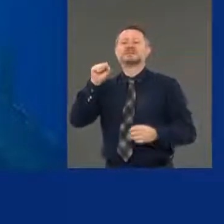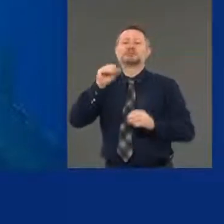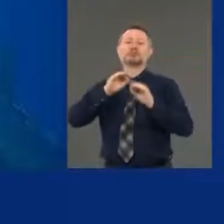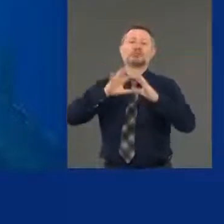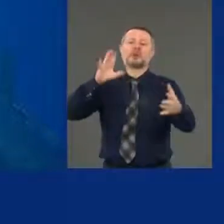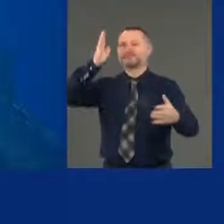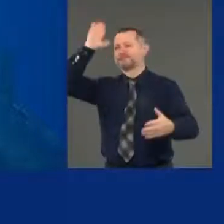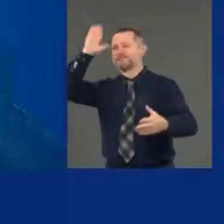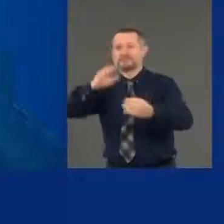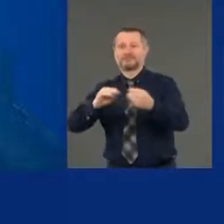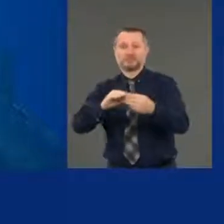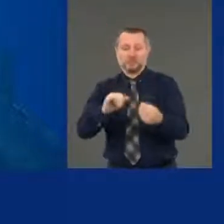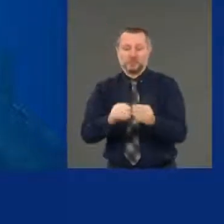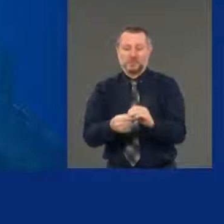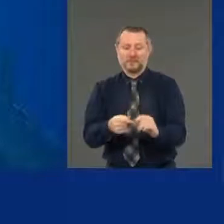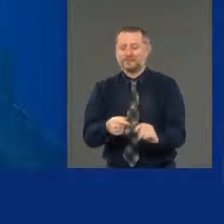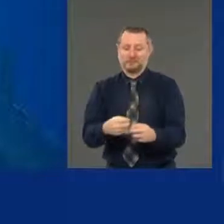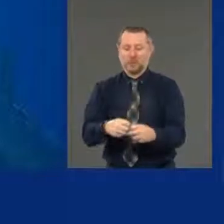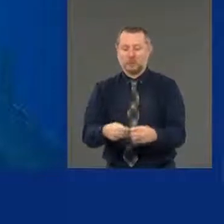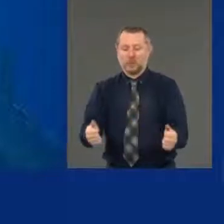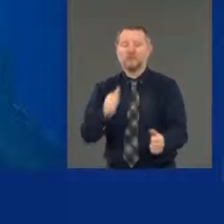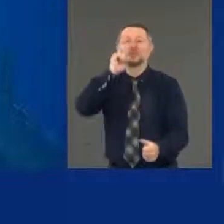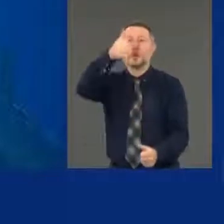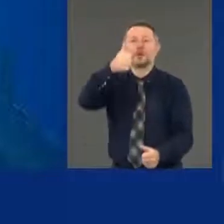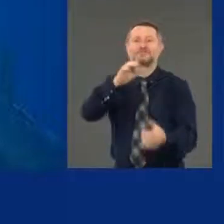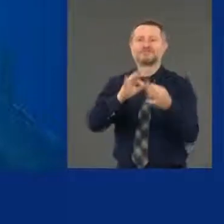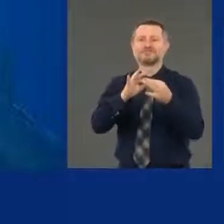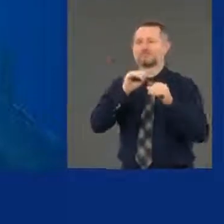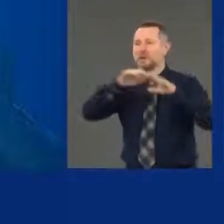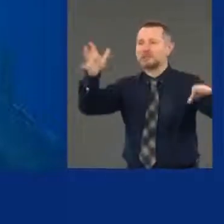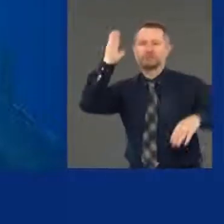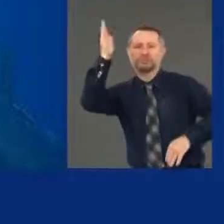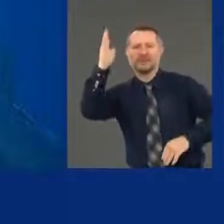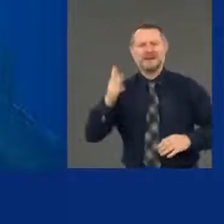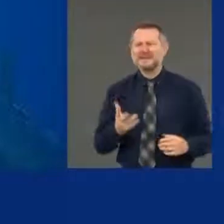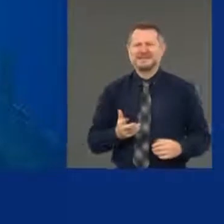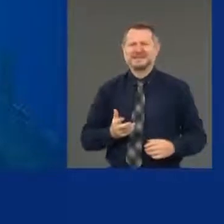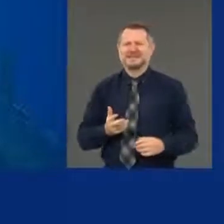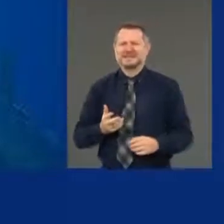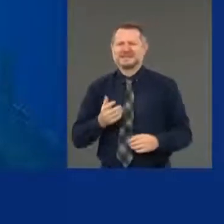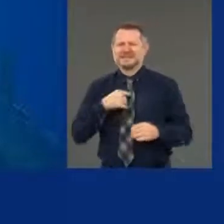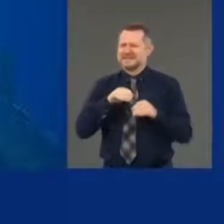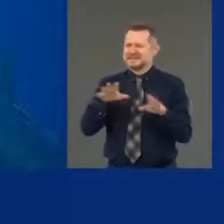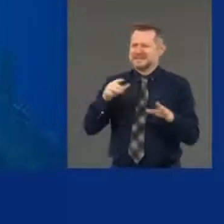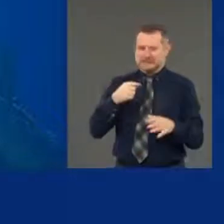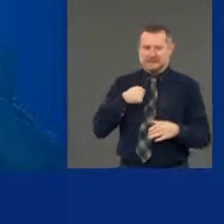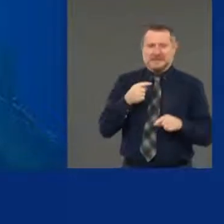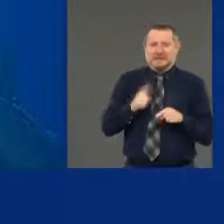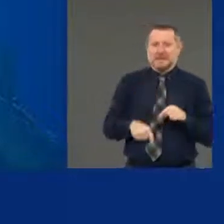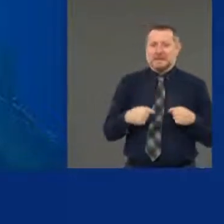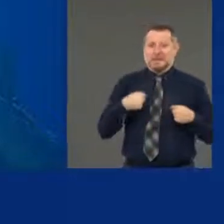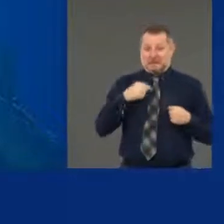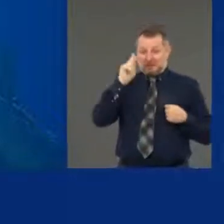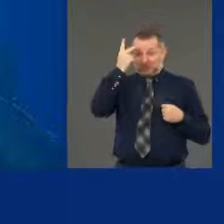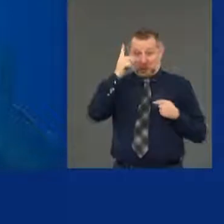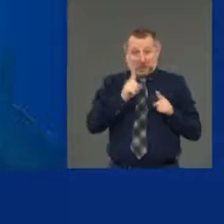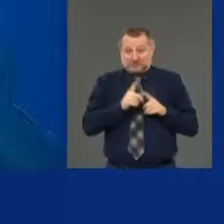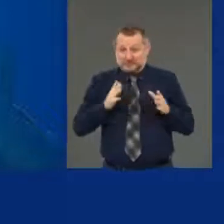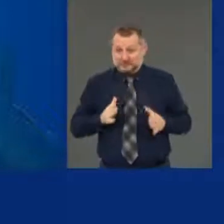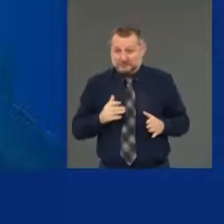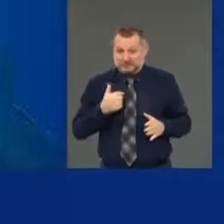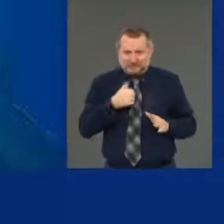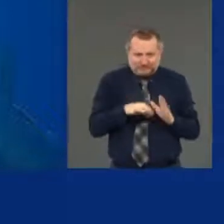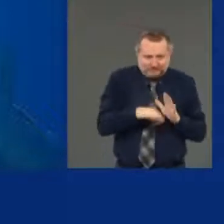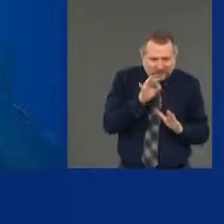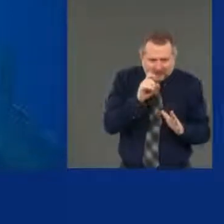about. There is no political position that a politician can find that can